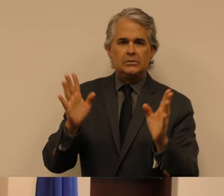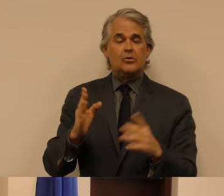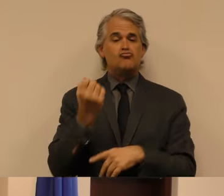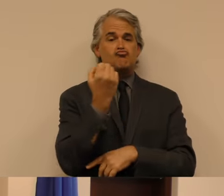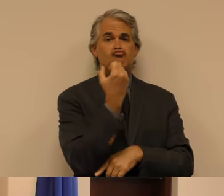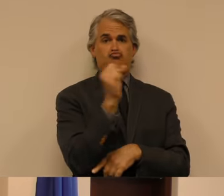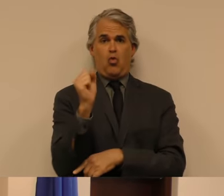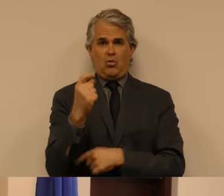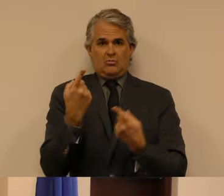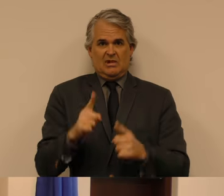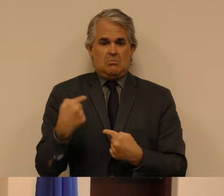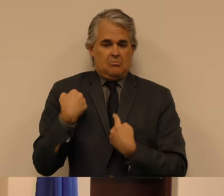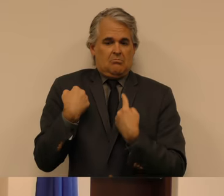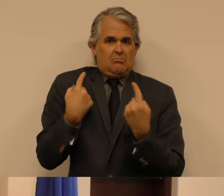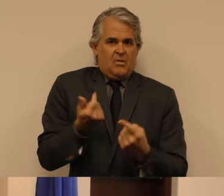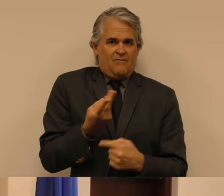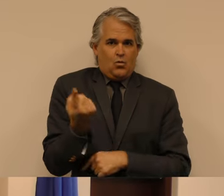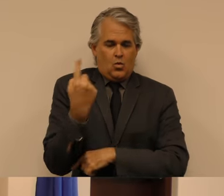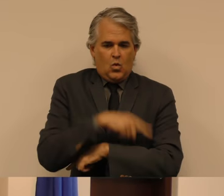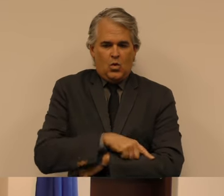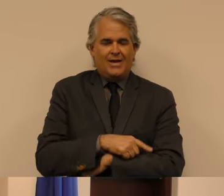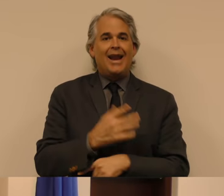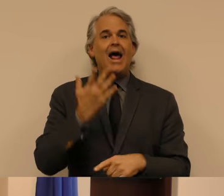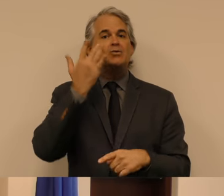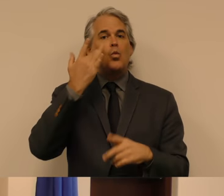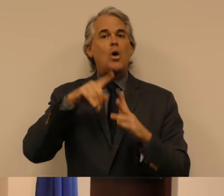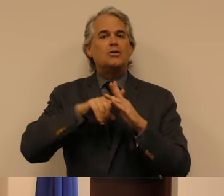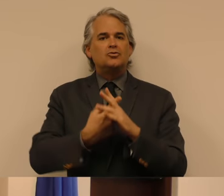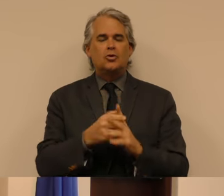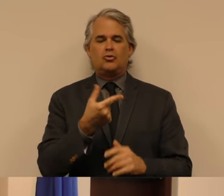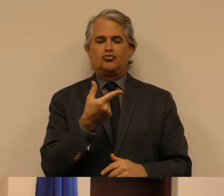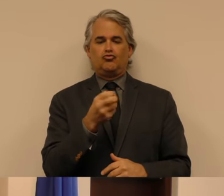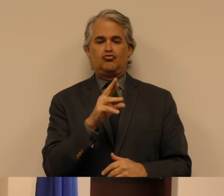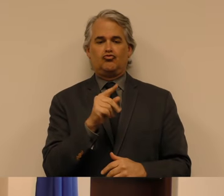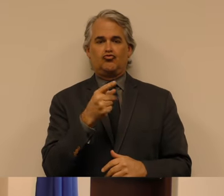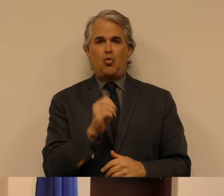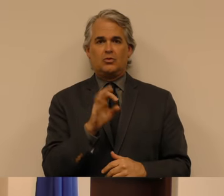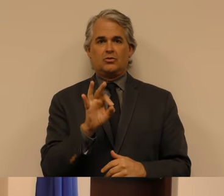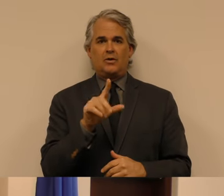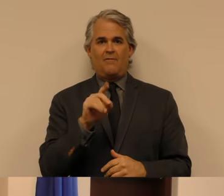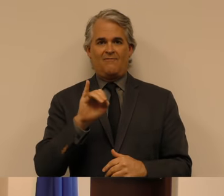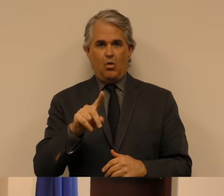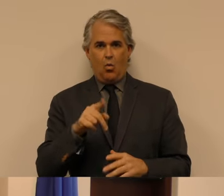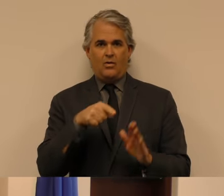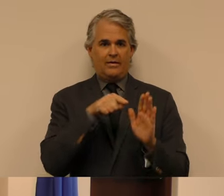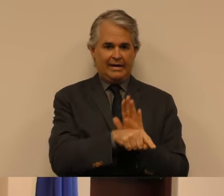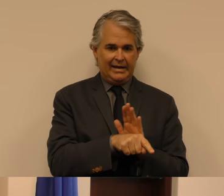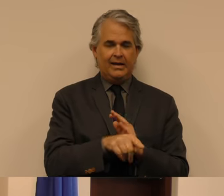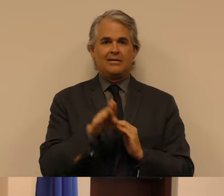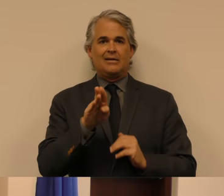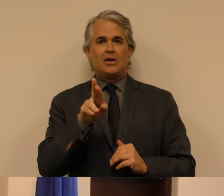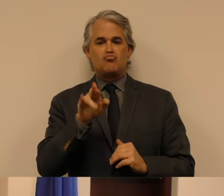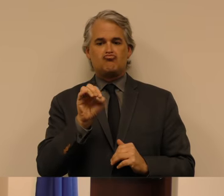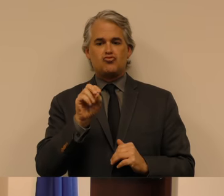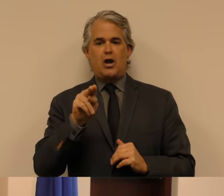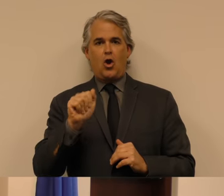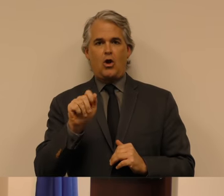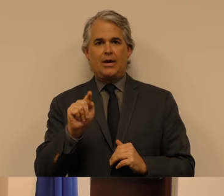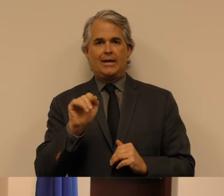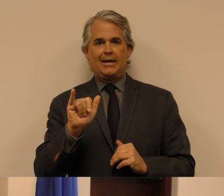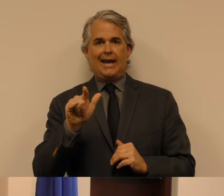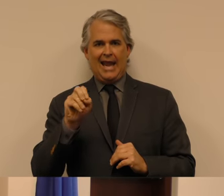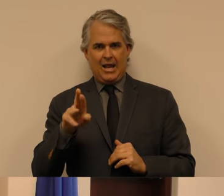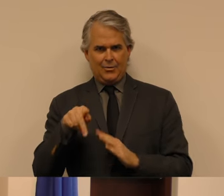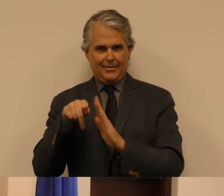by the deaths of George Floyd and Breonna Taylor. But the anger and grief goes beyond the protests that grew out of a